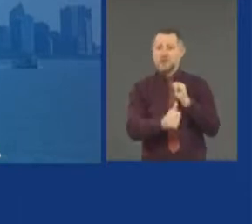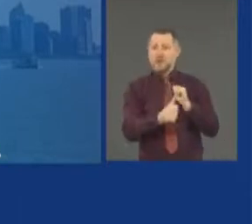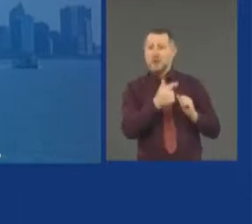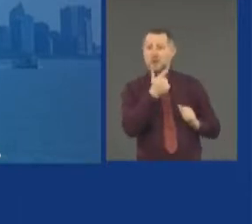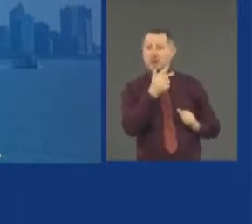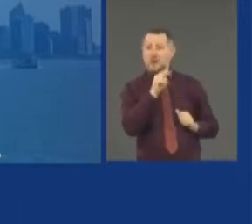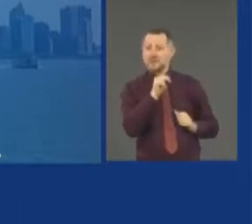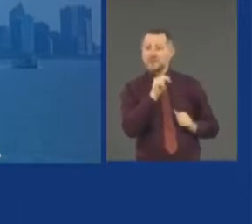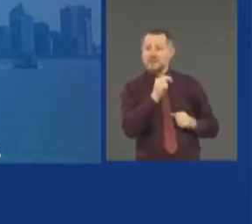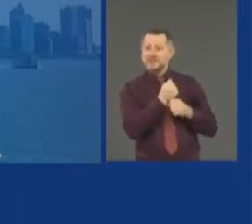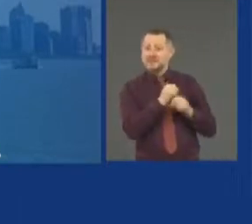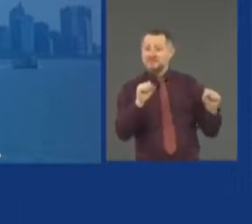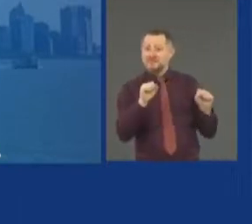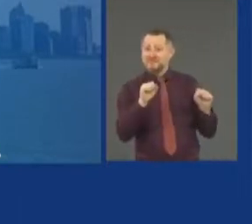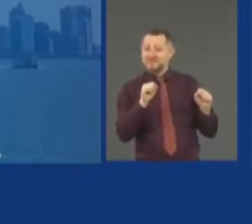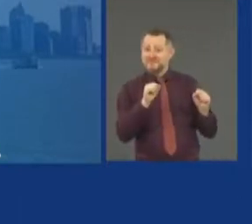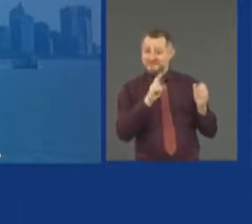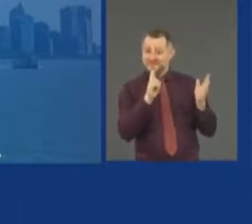equality in this state.